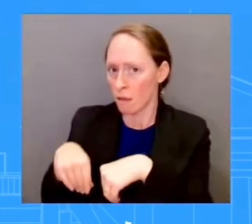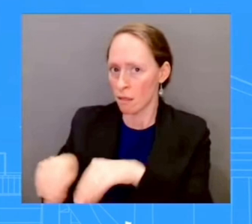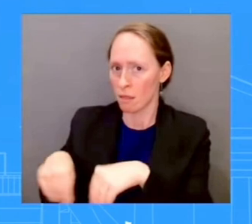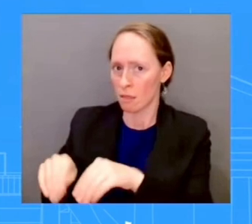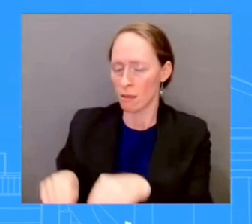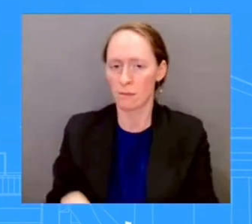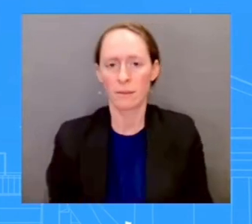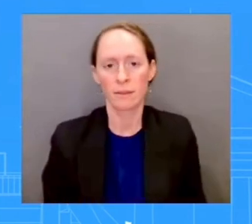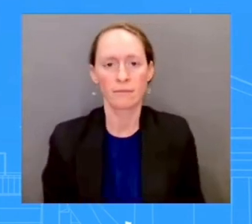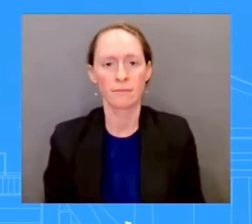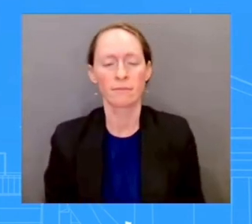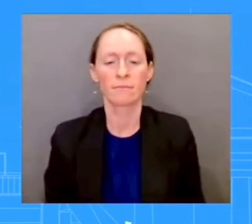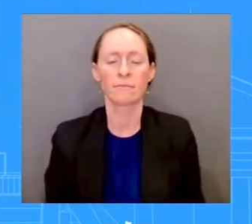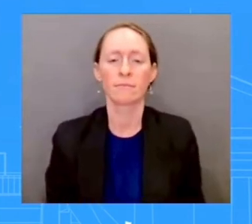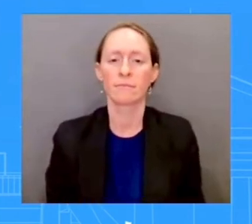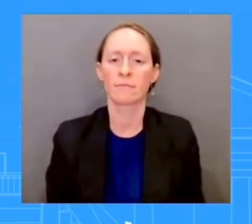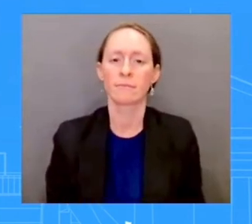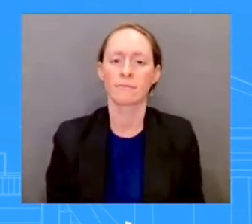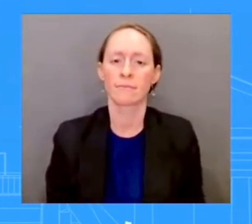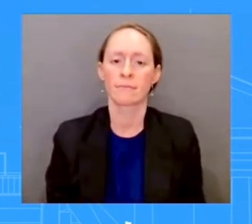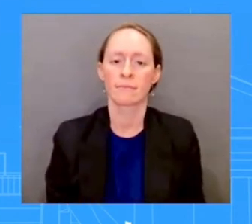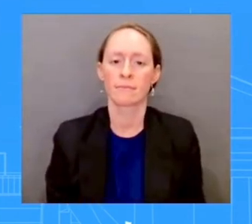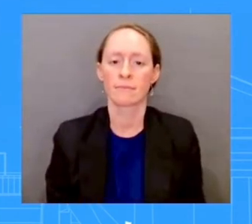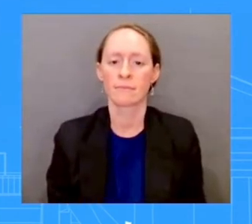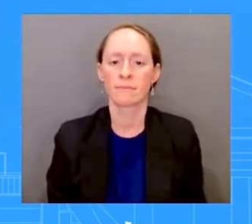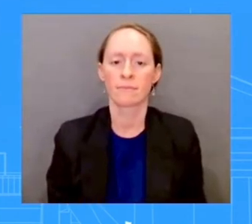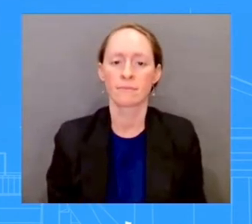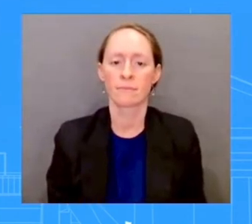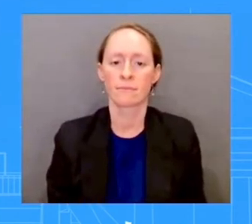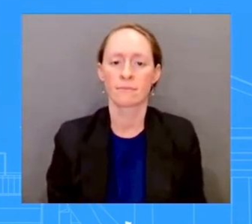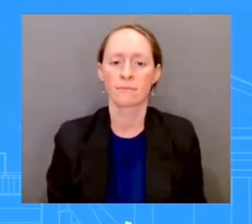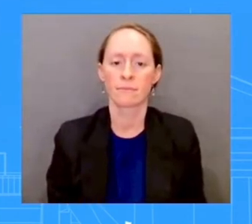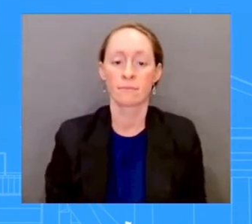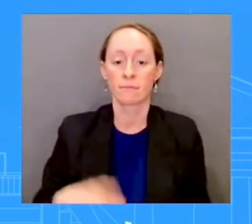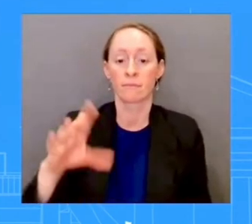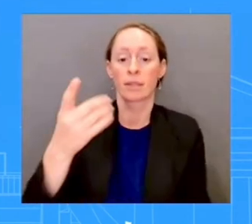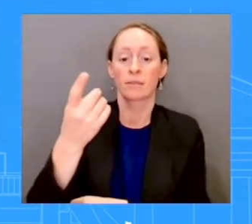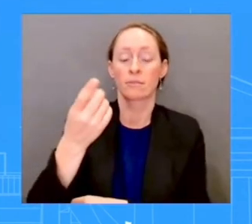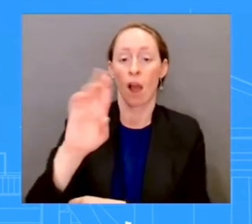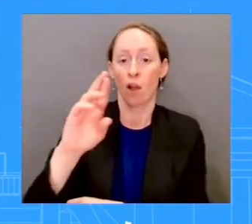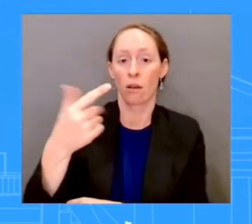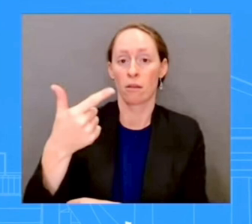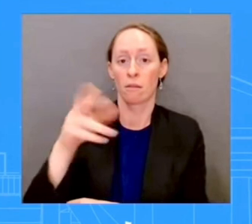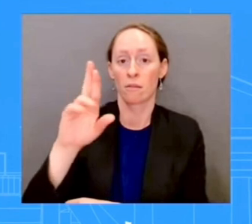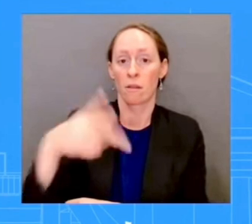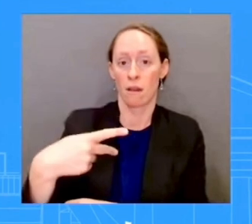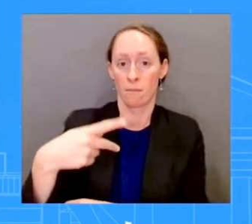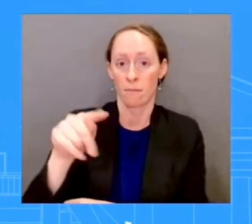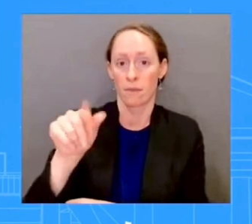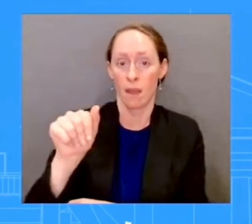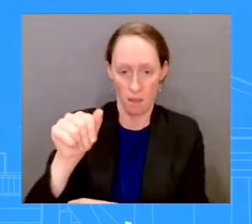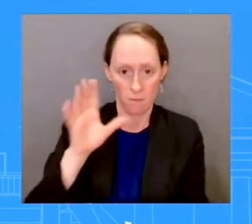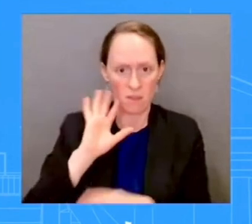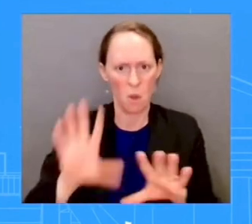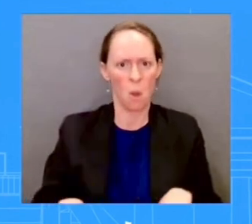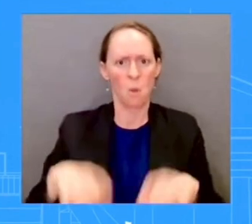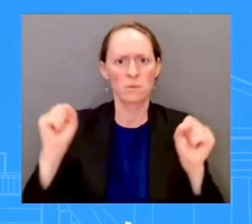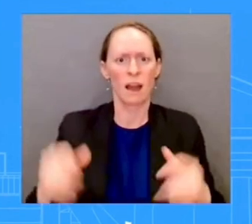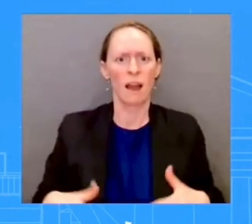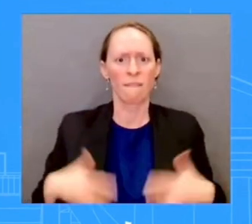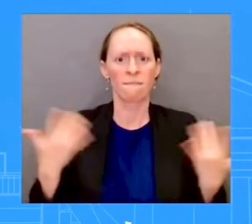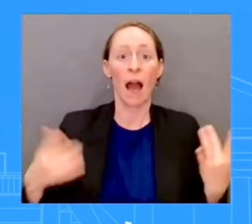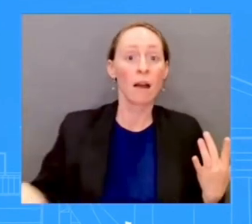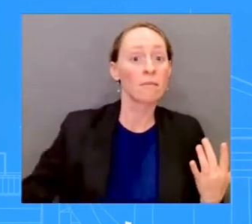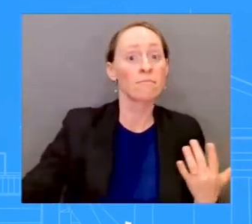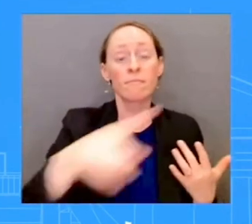across the country here at the White House today who have lost loved ones due to drug overdose. Now, the reality is that